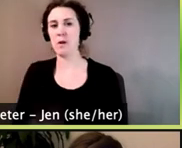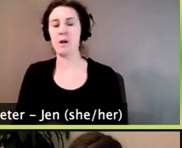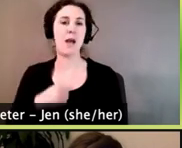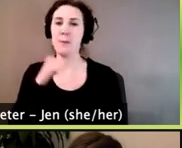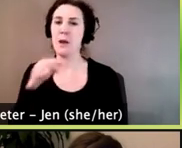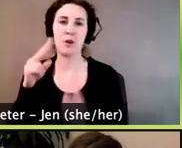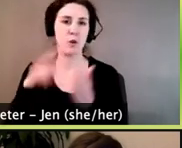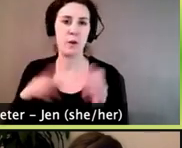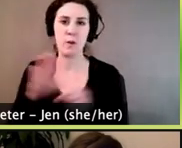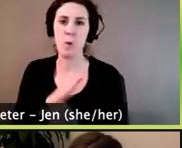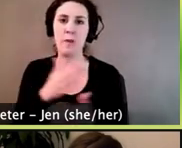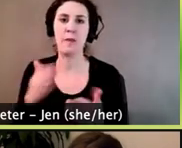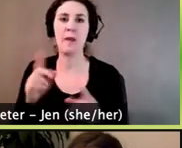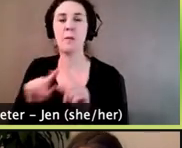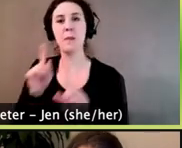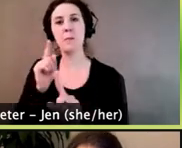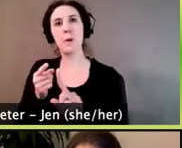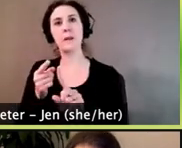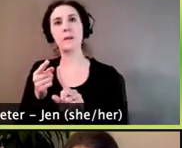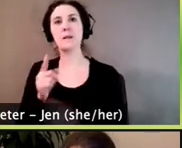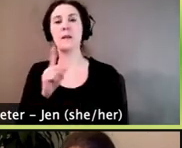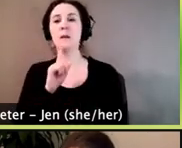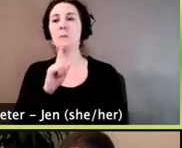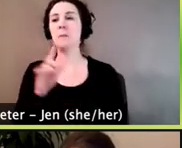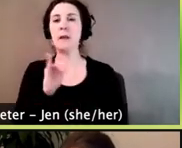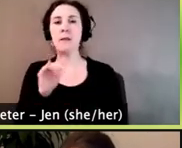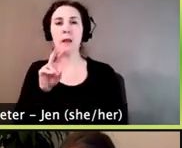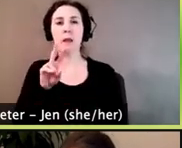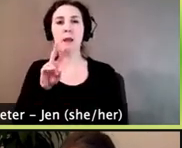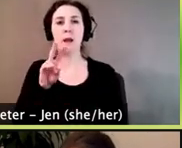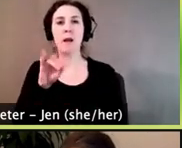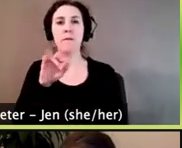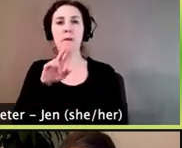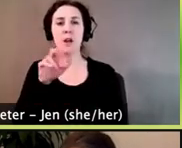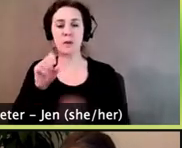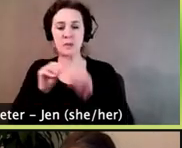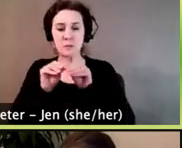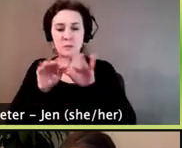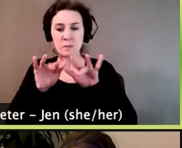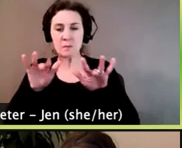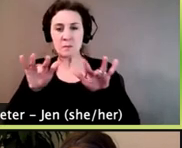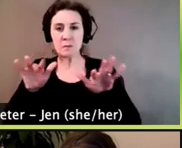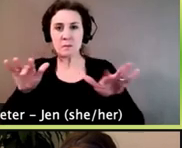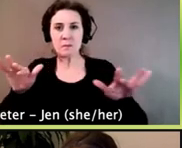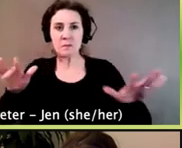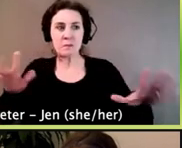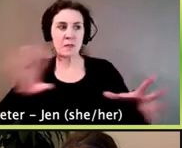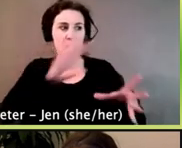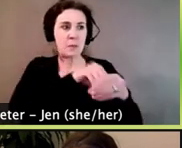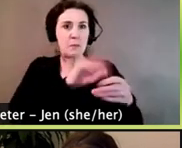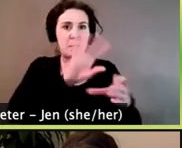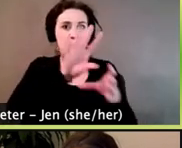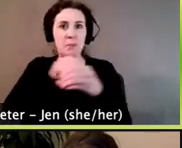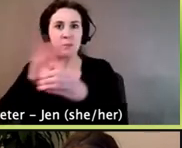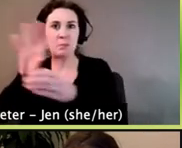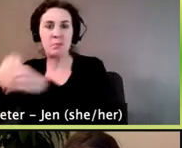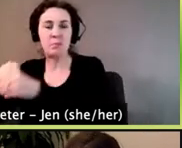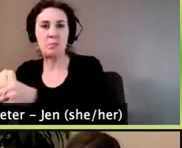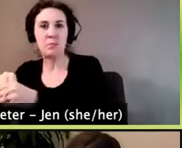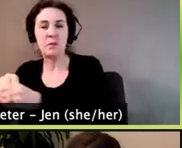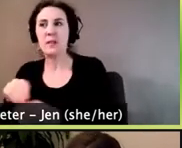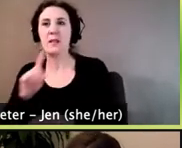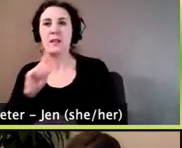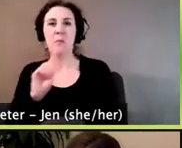whole thing, but effectively about being like a virus that belongs to the institution and that functions as a virus, an imposter, and an infiltrator